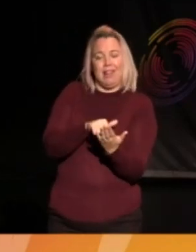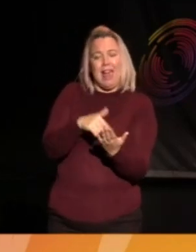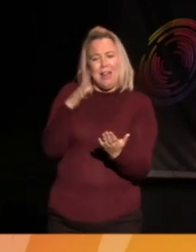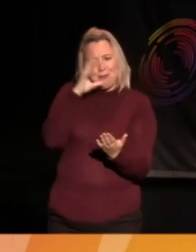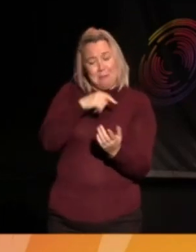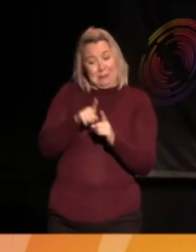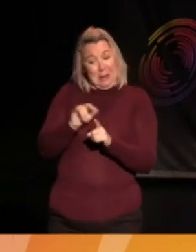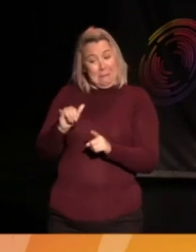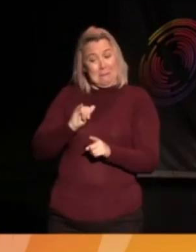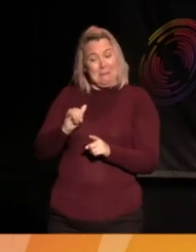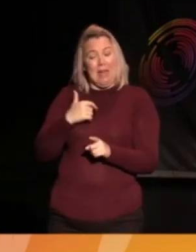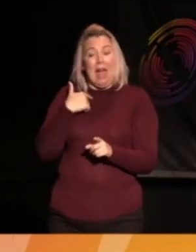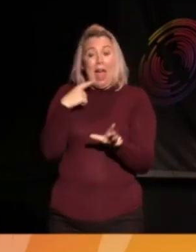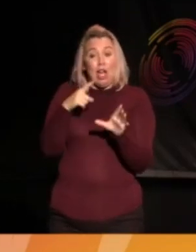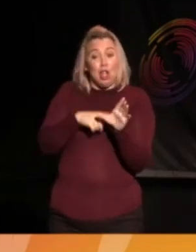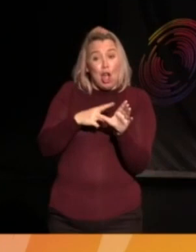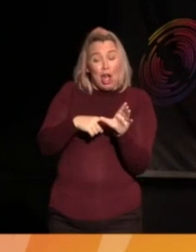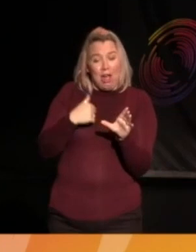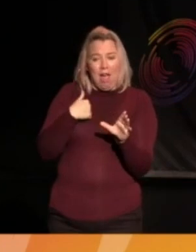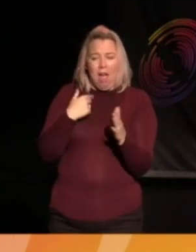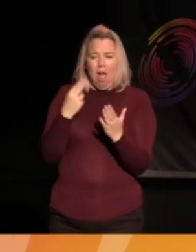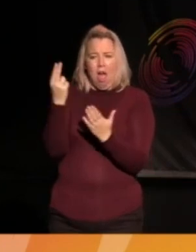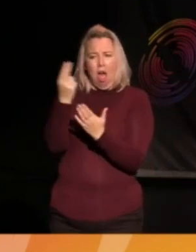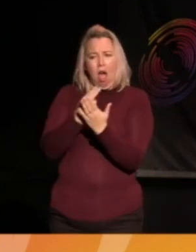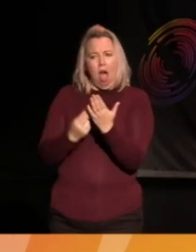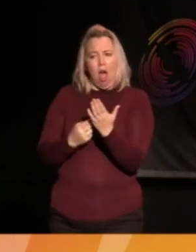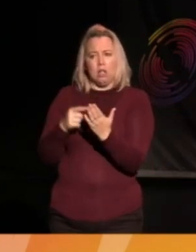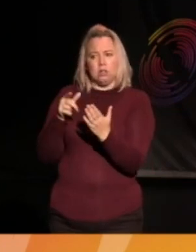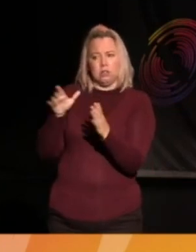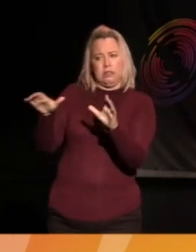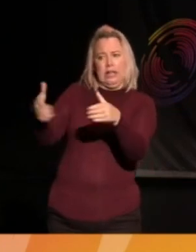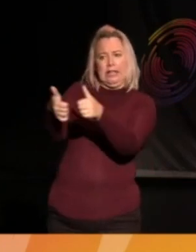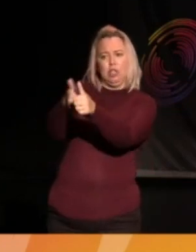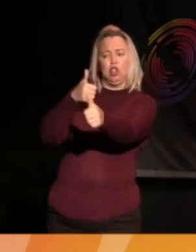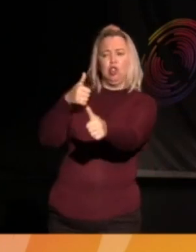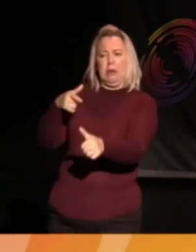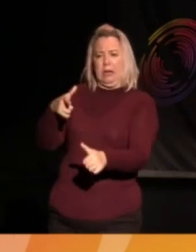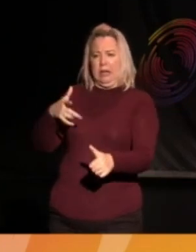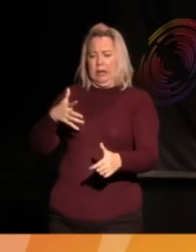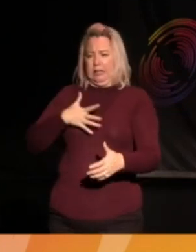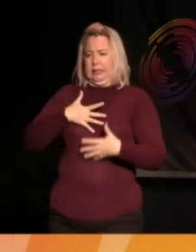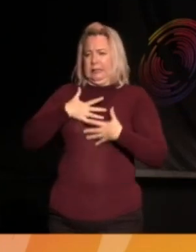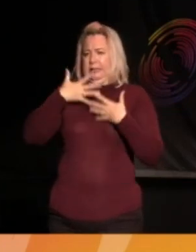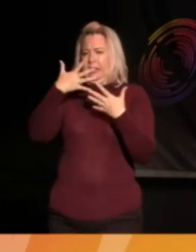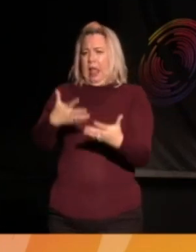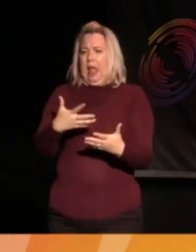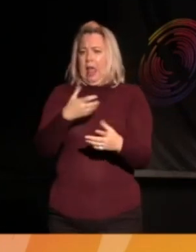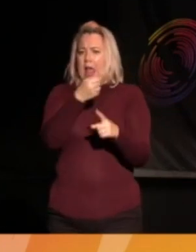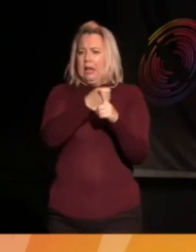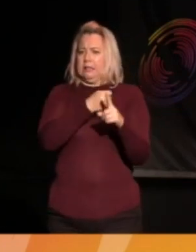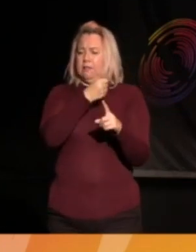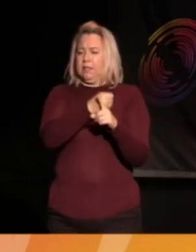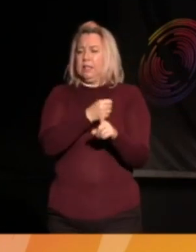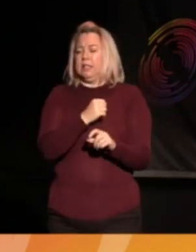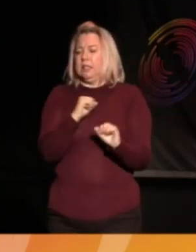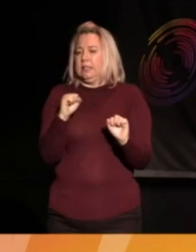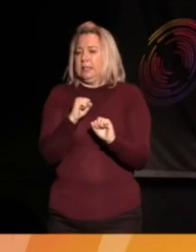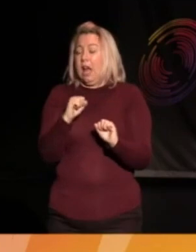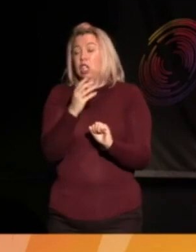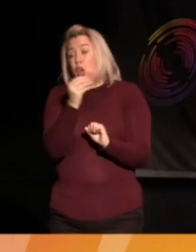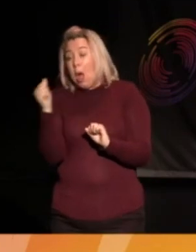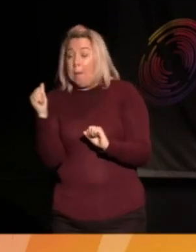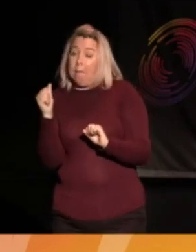arts industry really disliked that. I mean, they still dislike it, actually, to be honest, in some context.